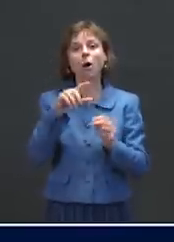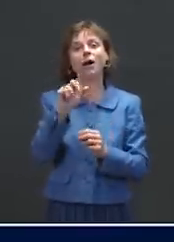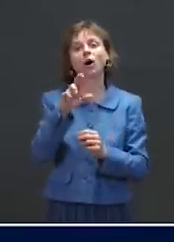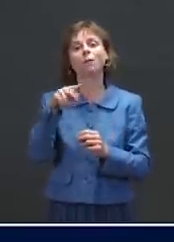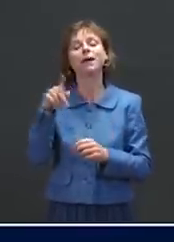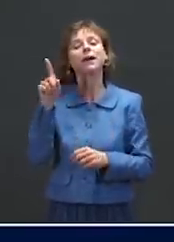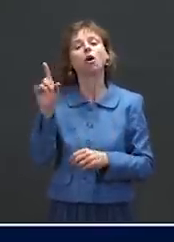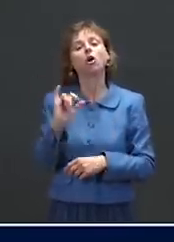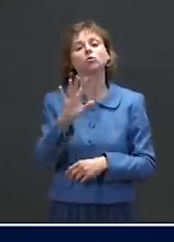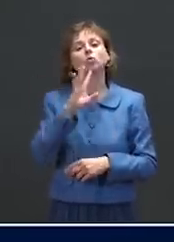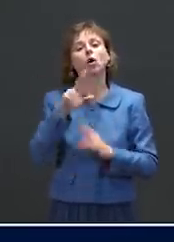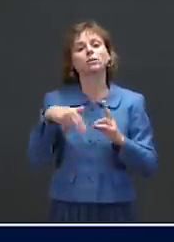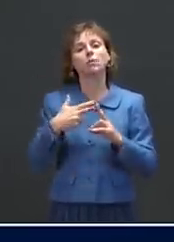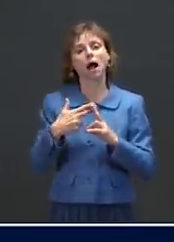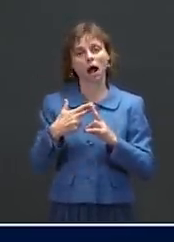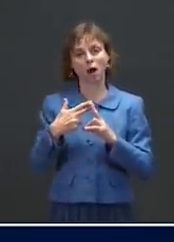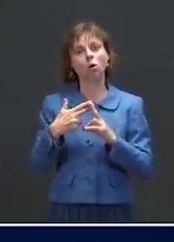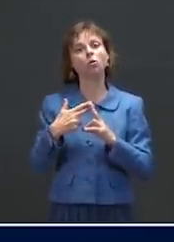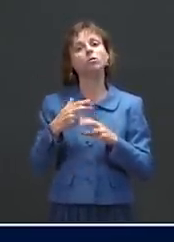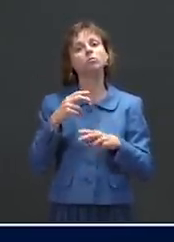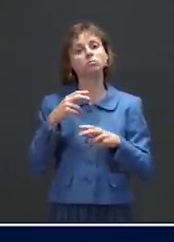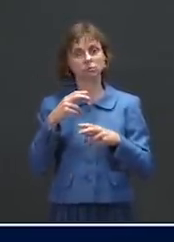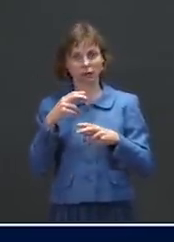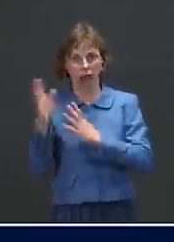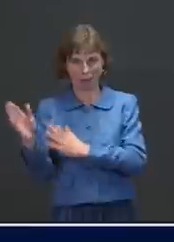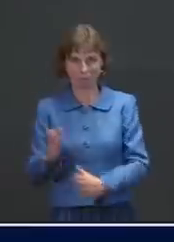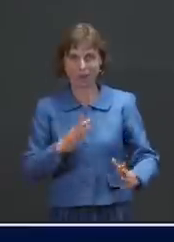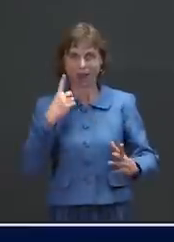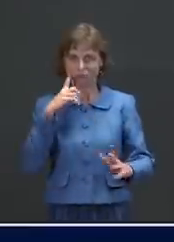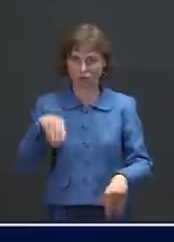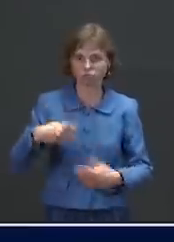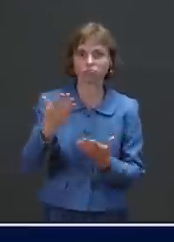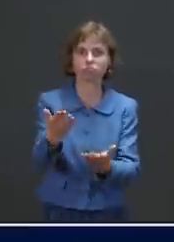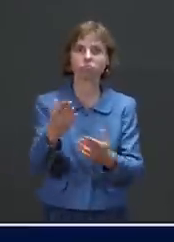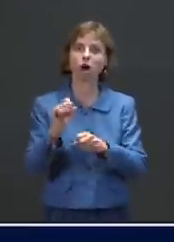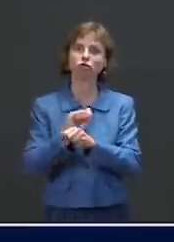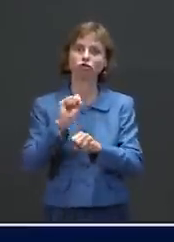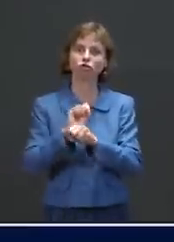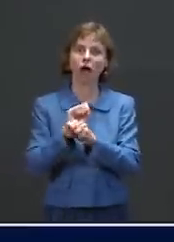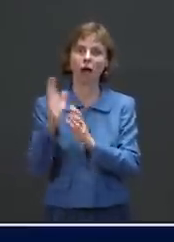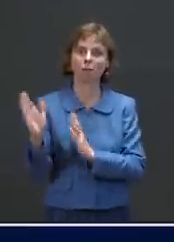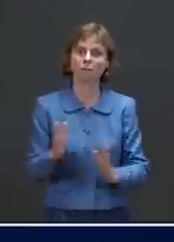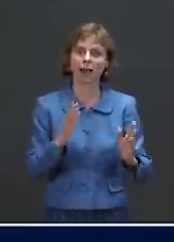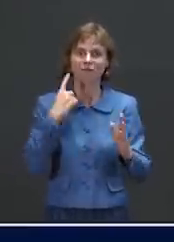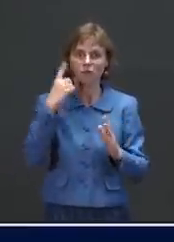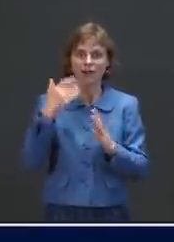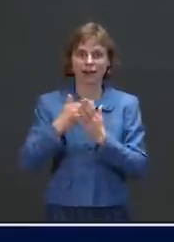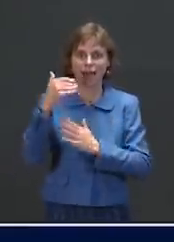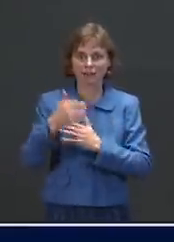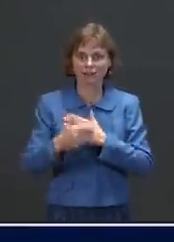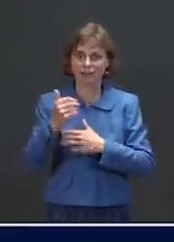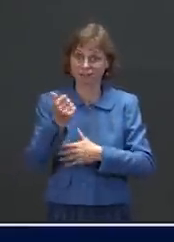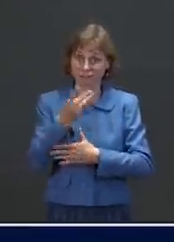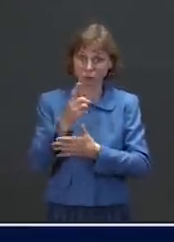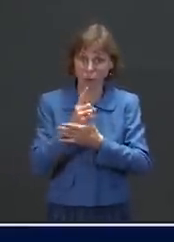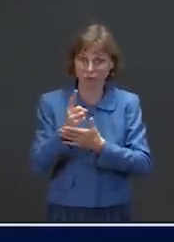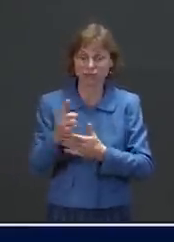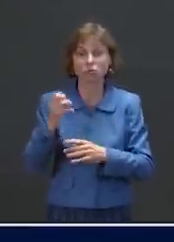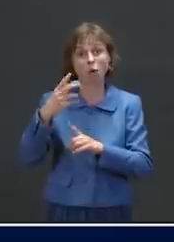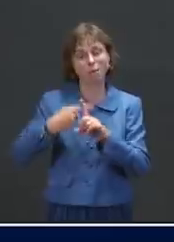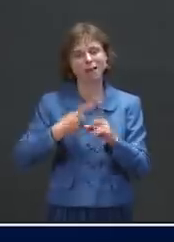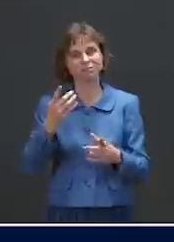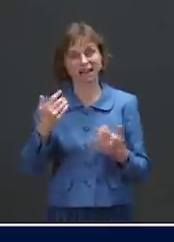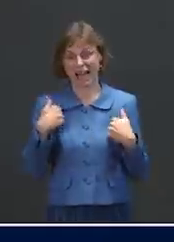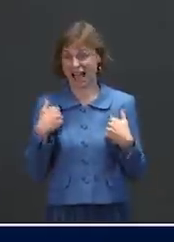also put forward a jobs plan in the weeks or months following. And he has every plan to do exactly that.